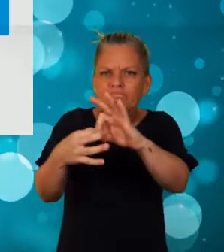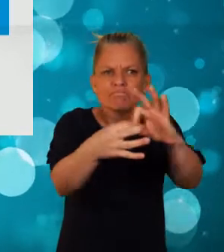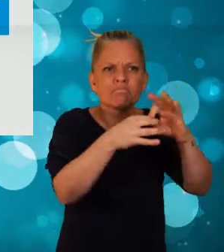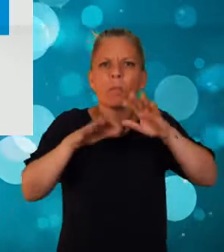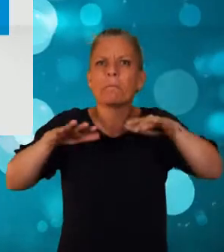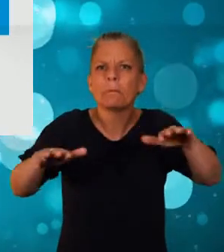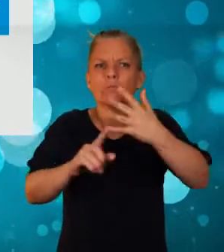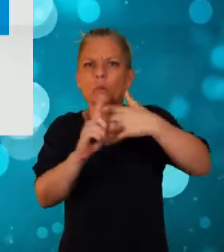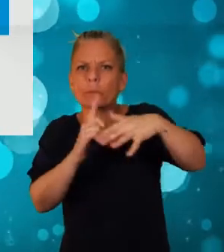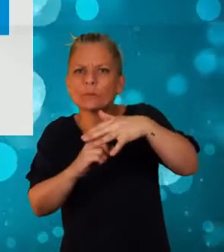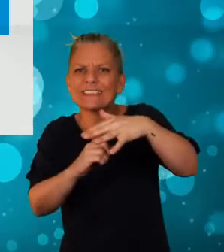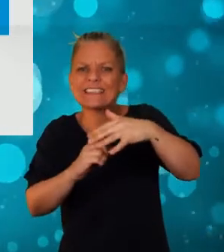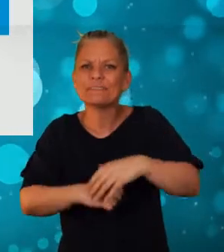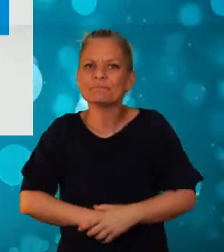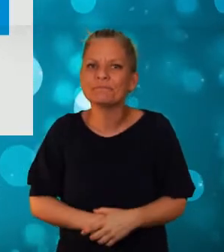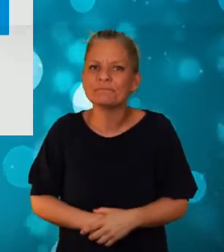people and communities.